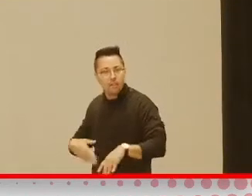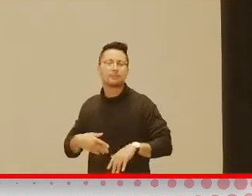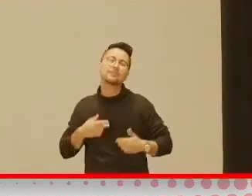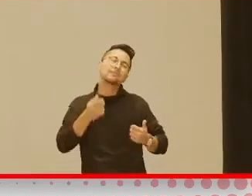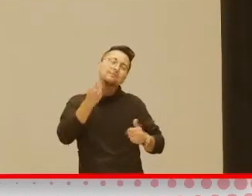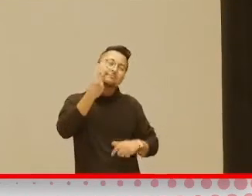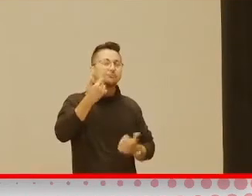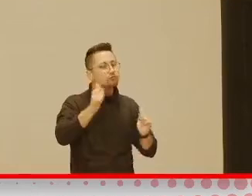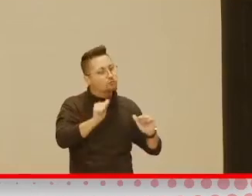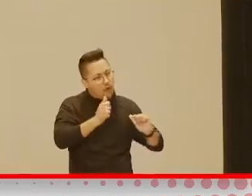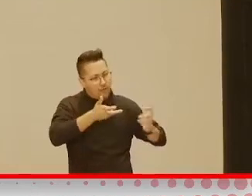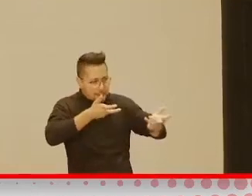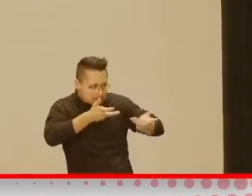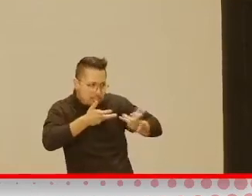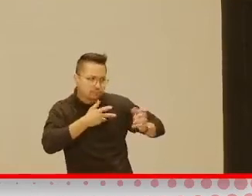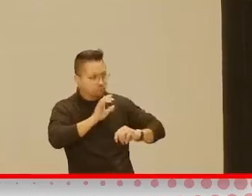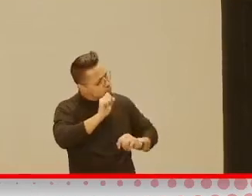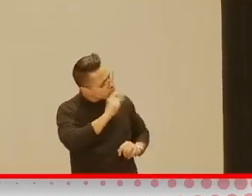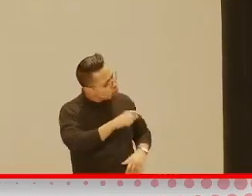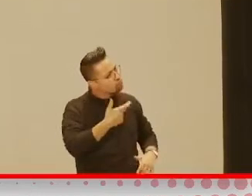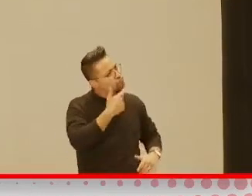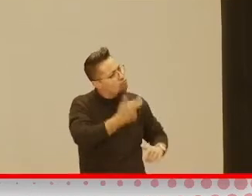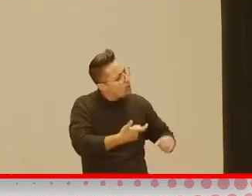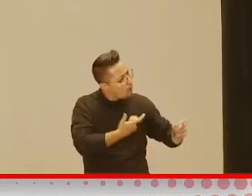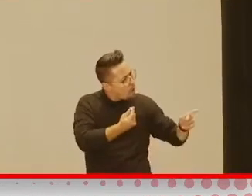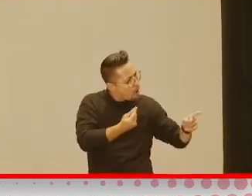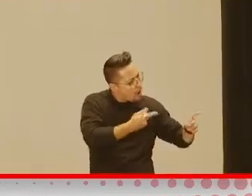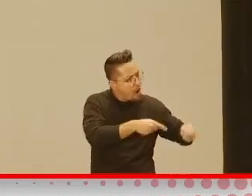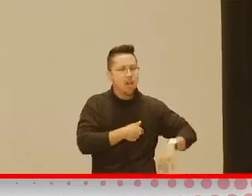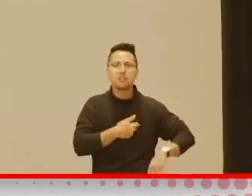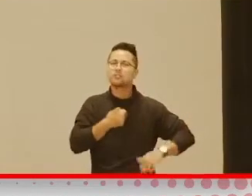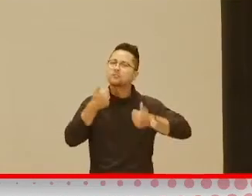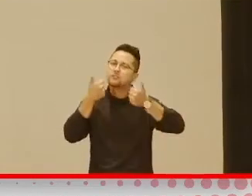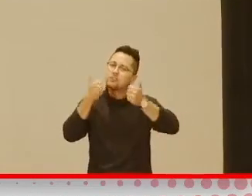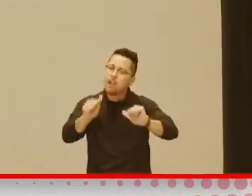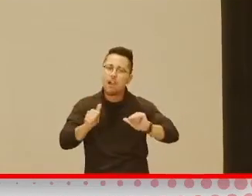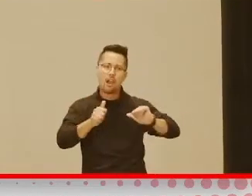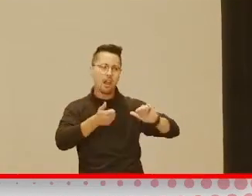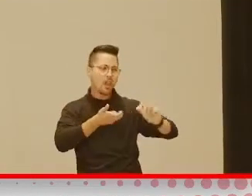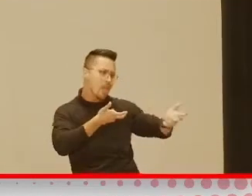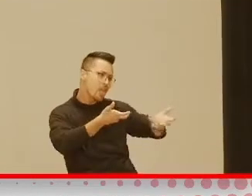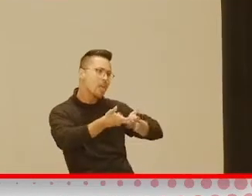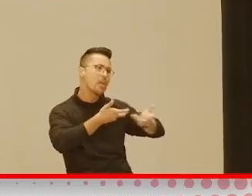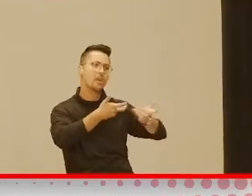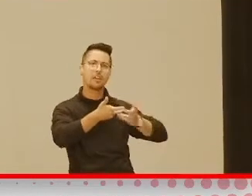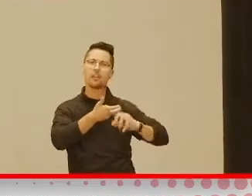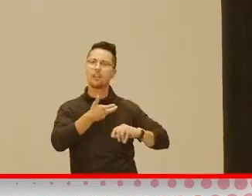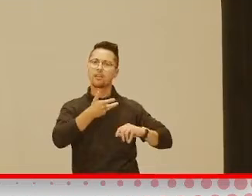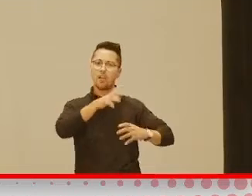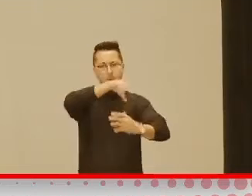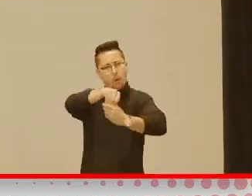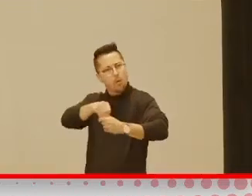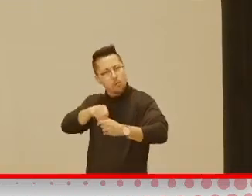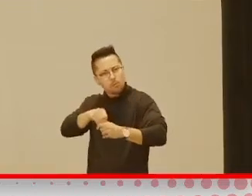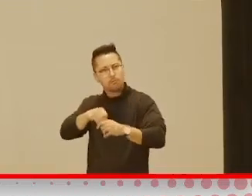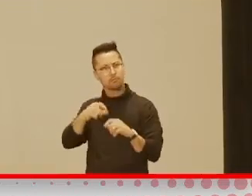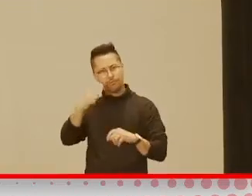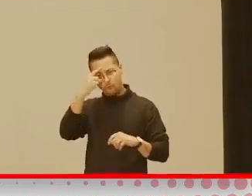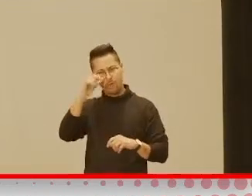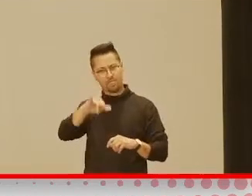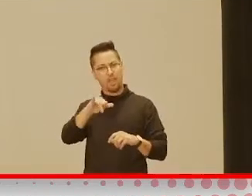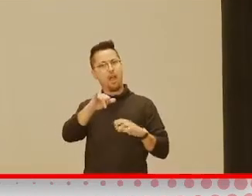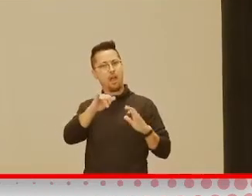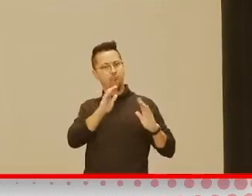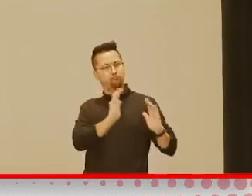conversation about what they're watching, you know, try to make that part of, you know, the